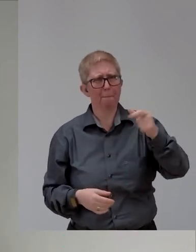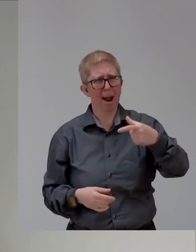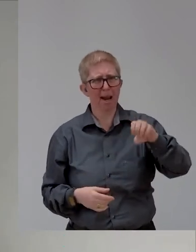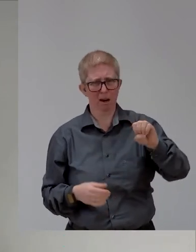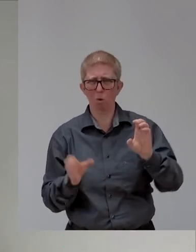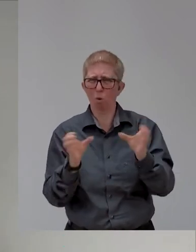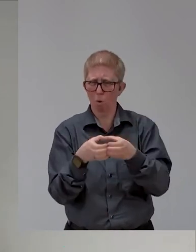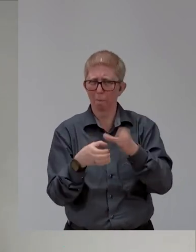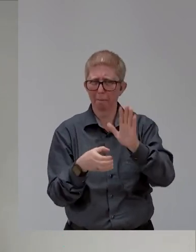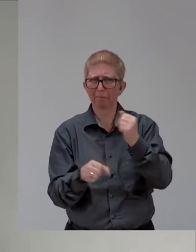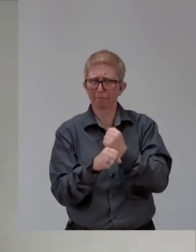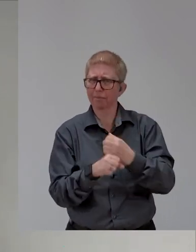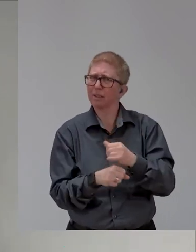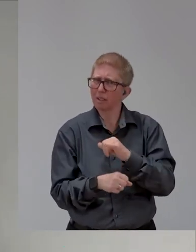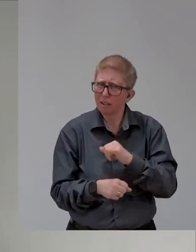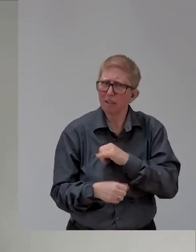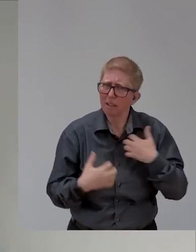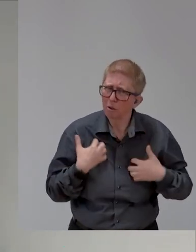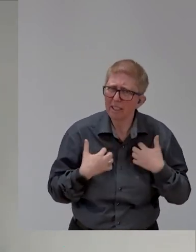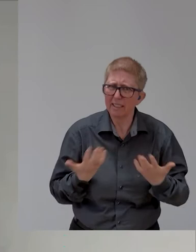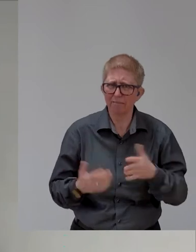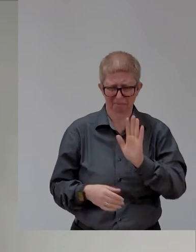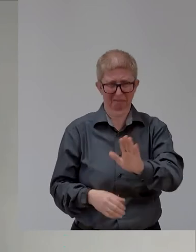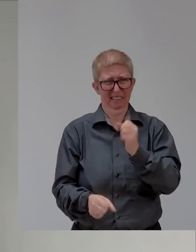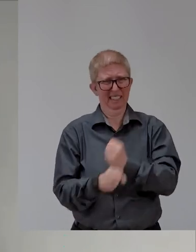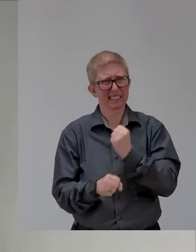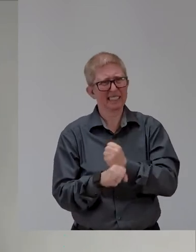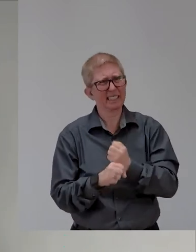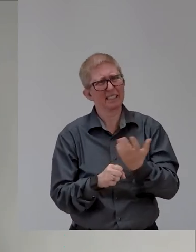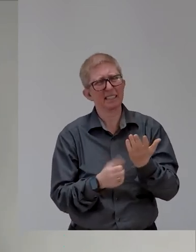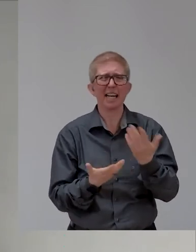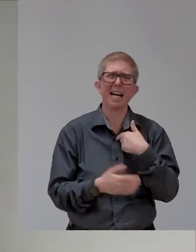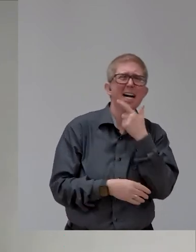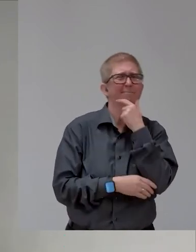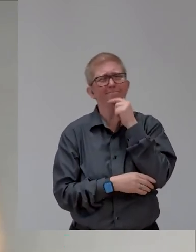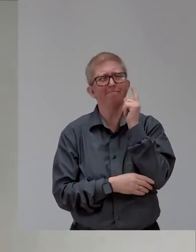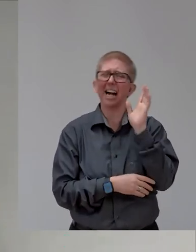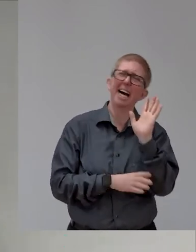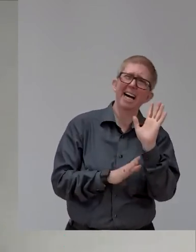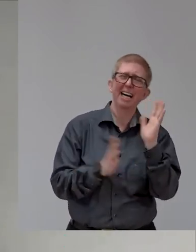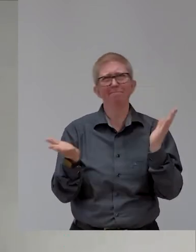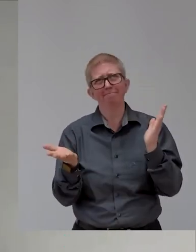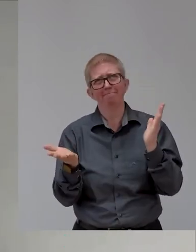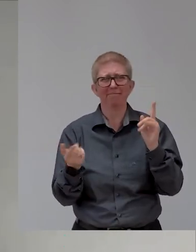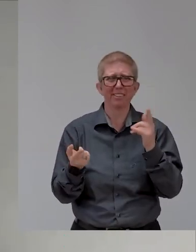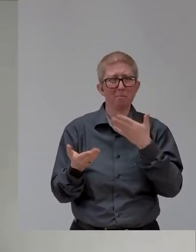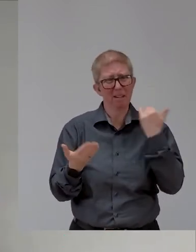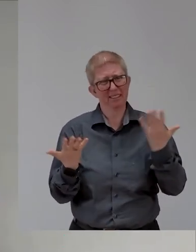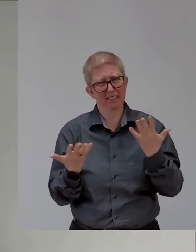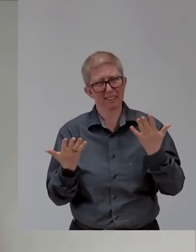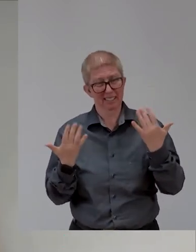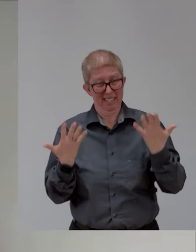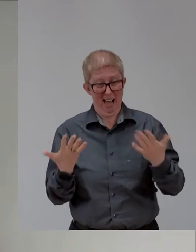surfaced within that? Like, or, you know, I know, look, we're, we're all now starting finally to